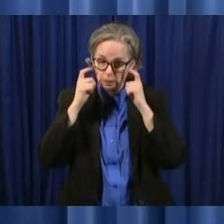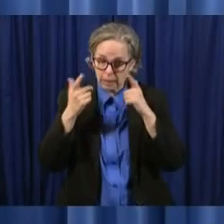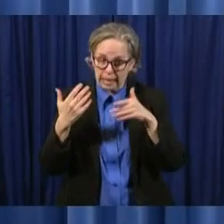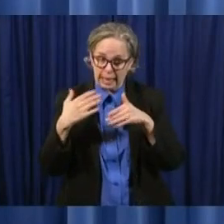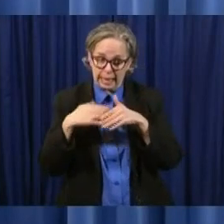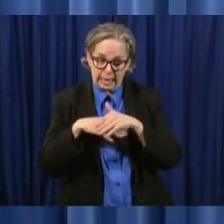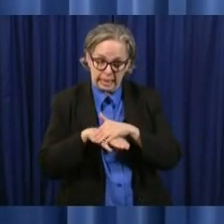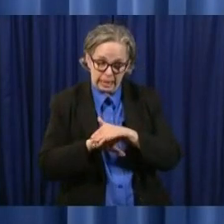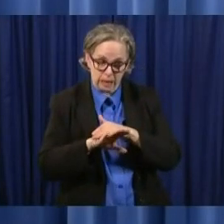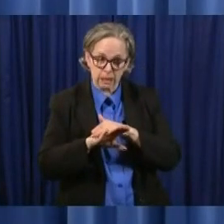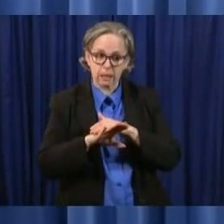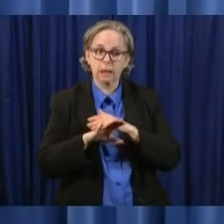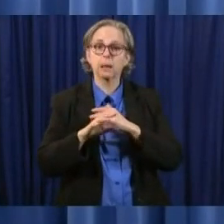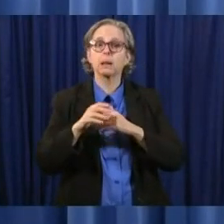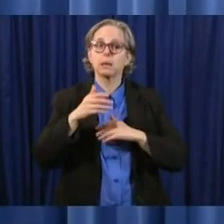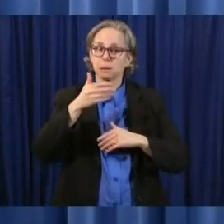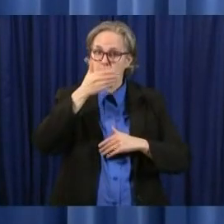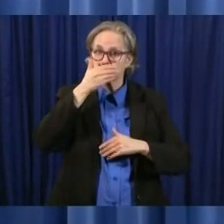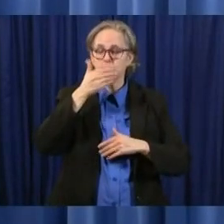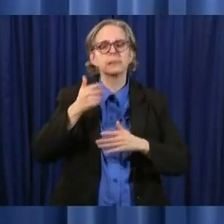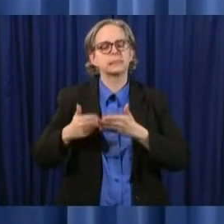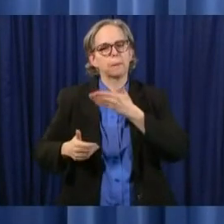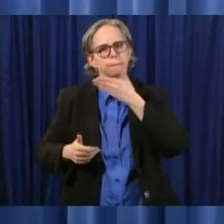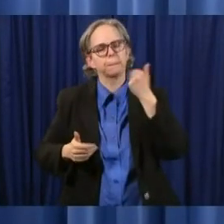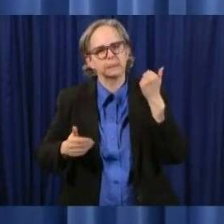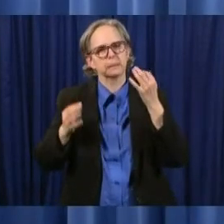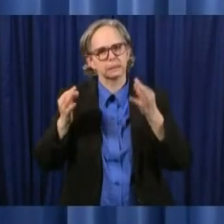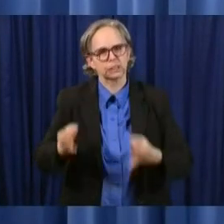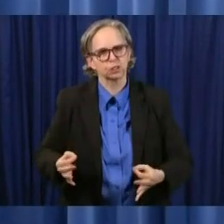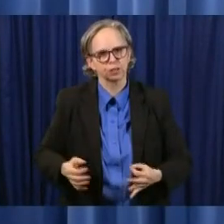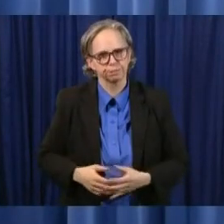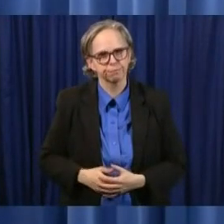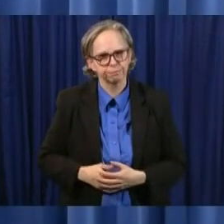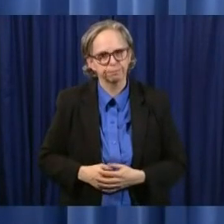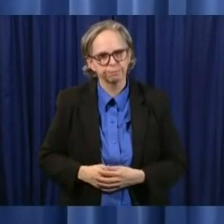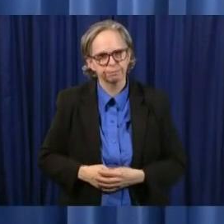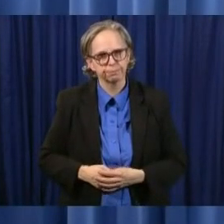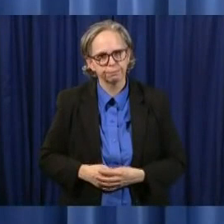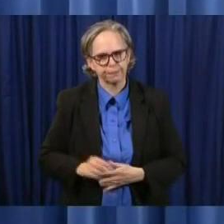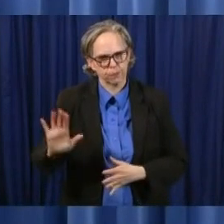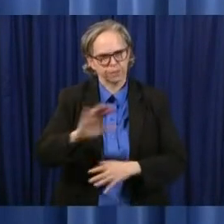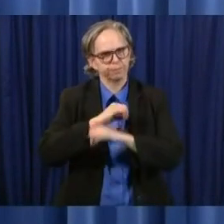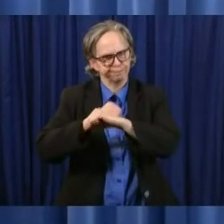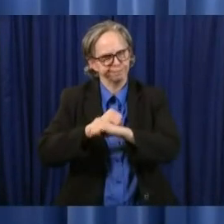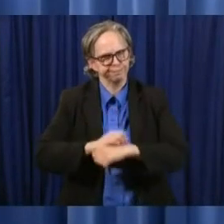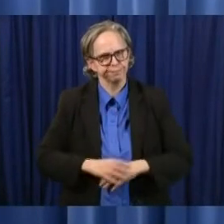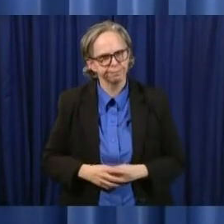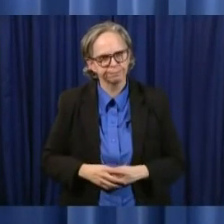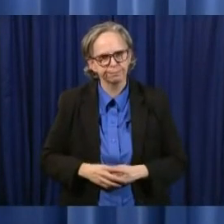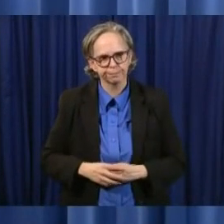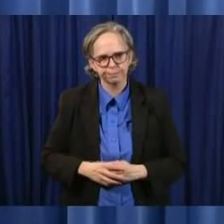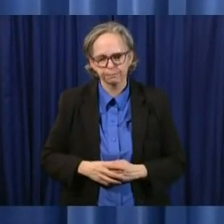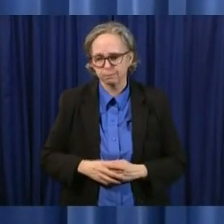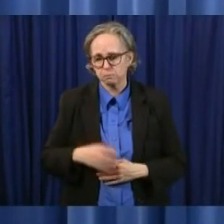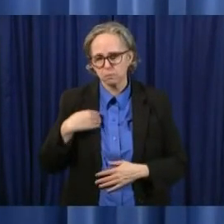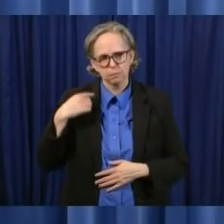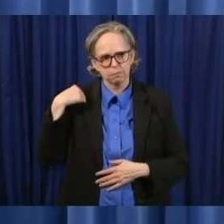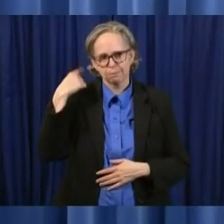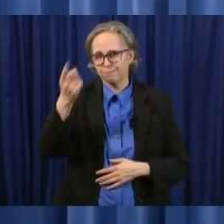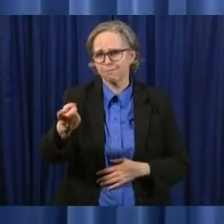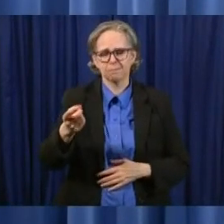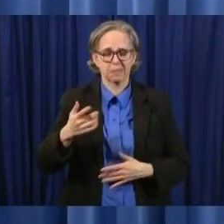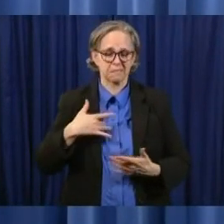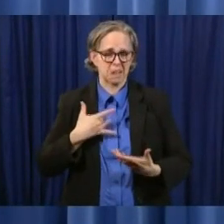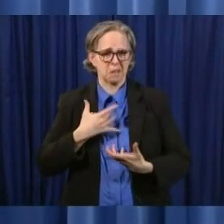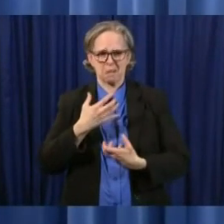covering is is is the best thing again i'm the eternal optimist as my wife will tell